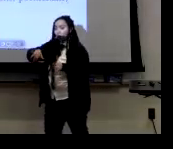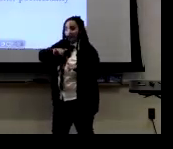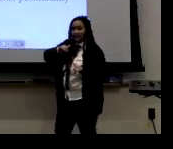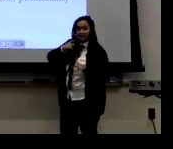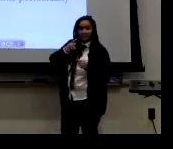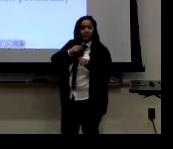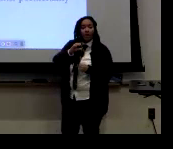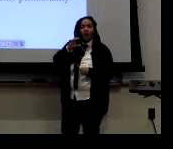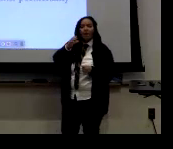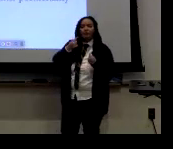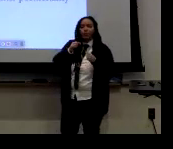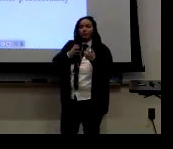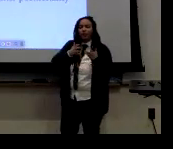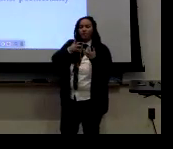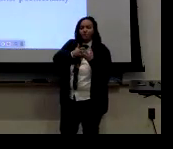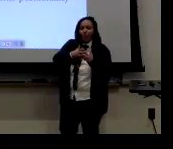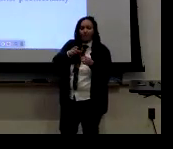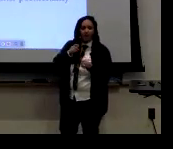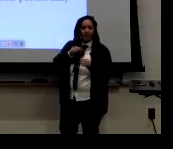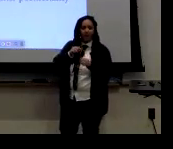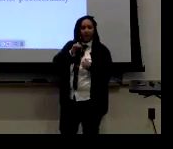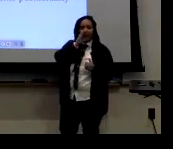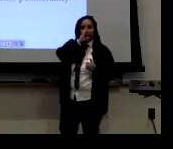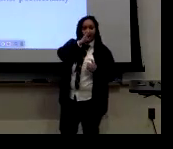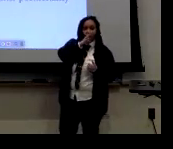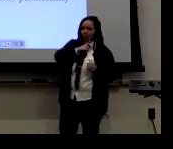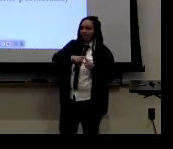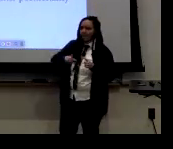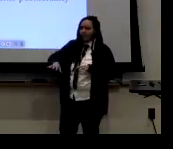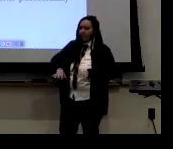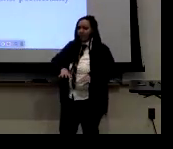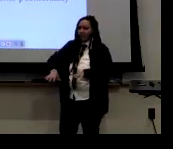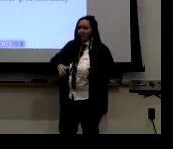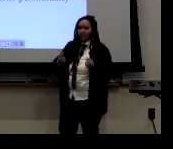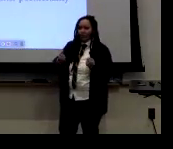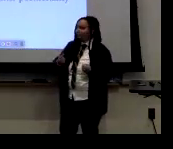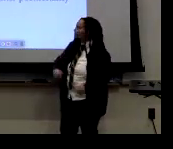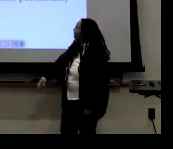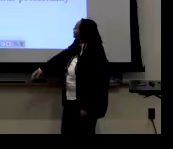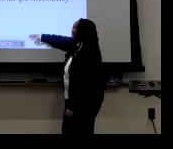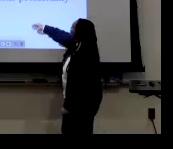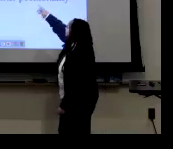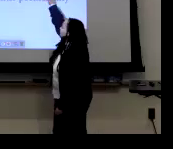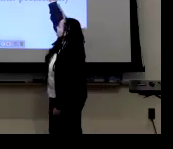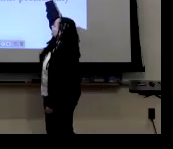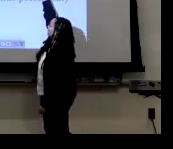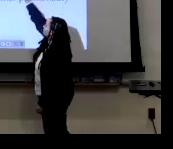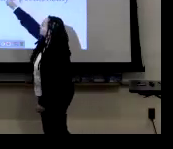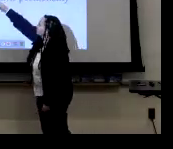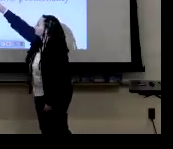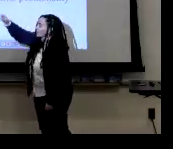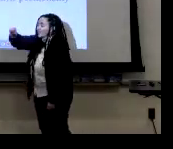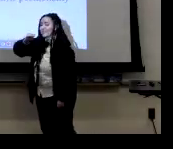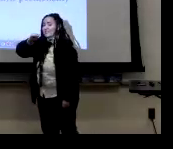heteronormativity. You know. Trying to conform and straighten your performance.